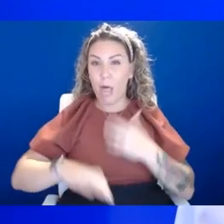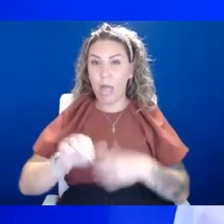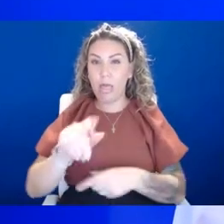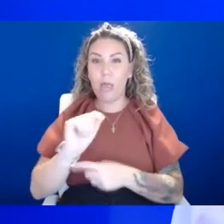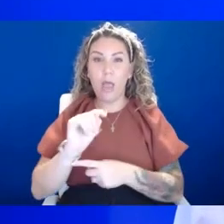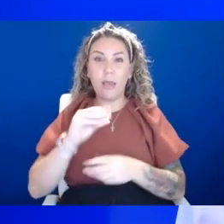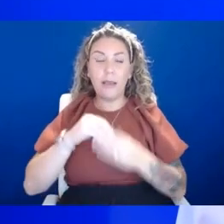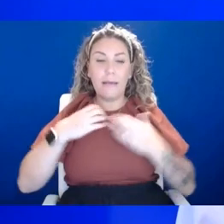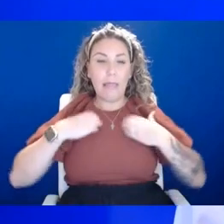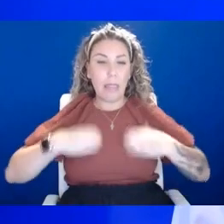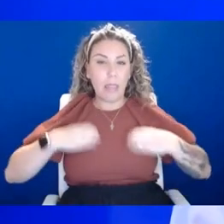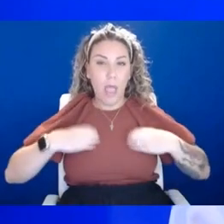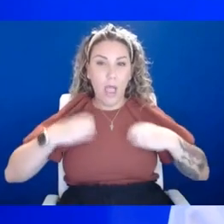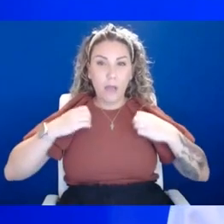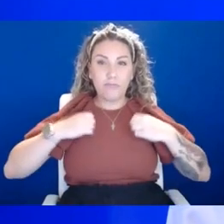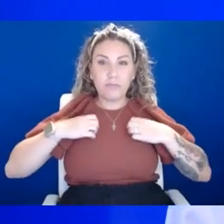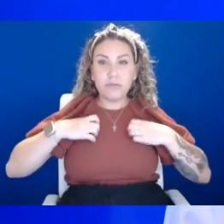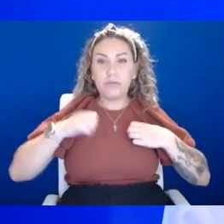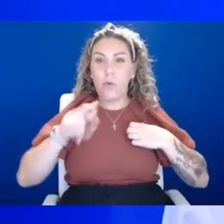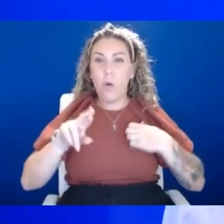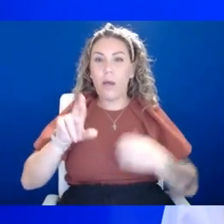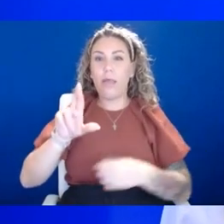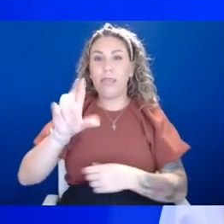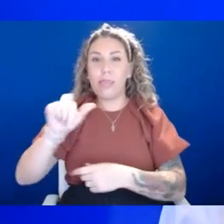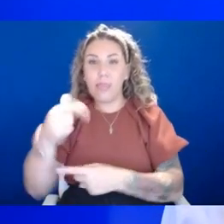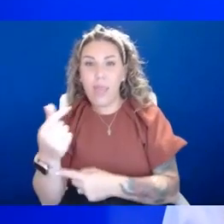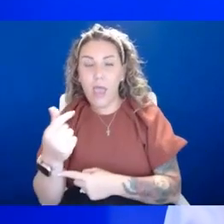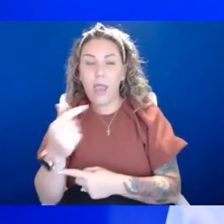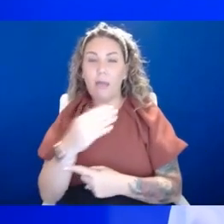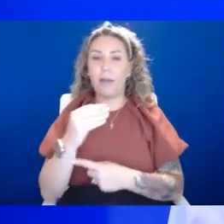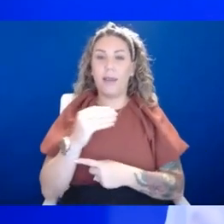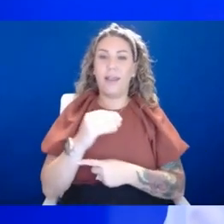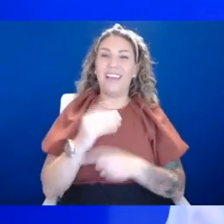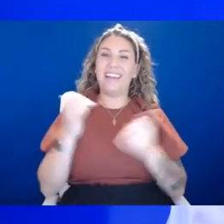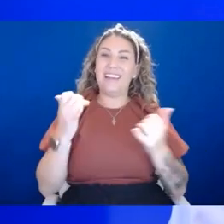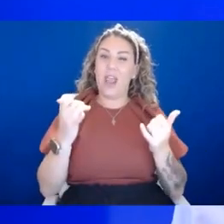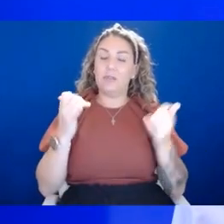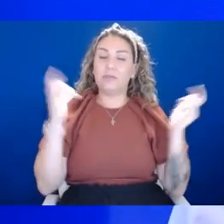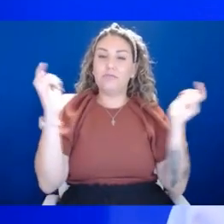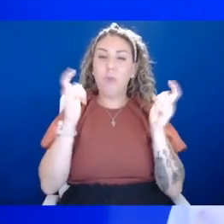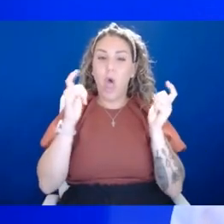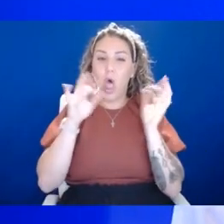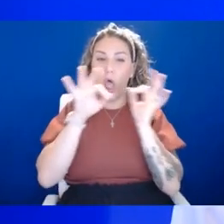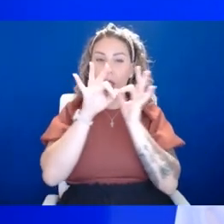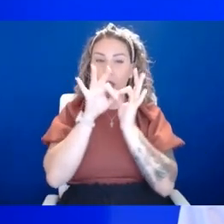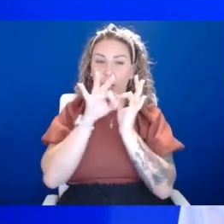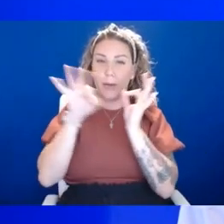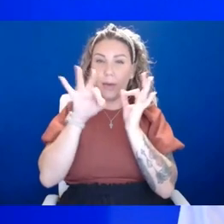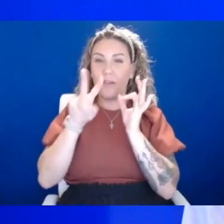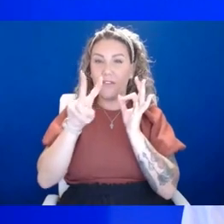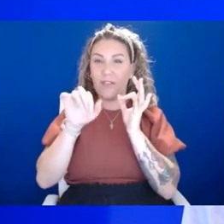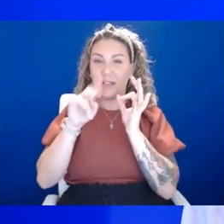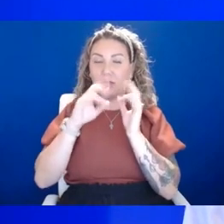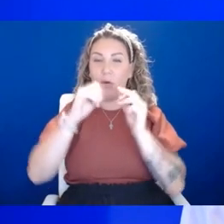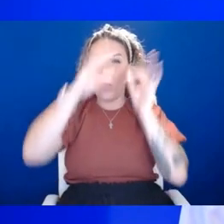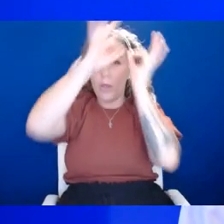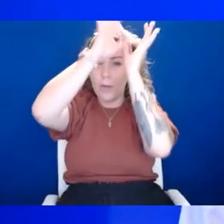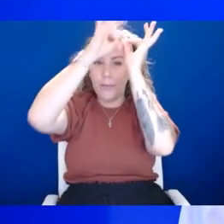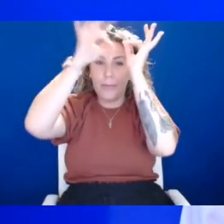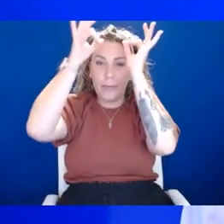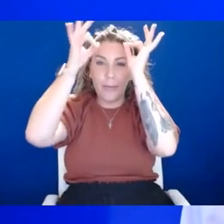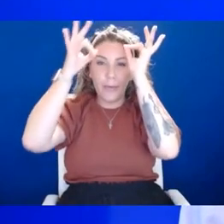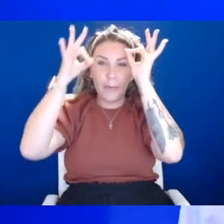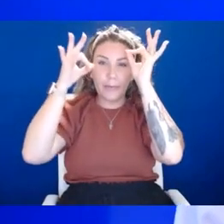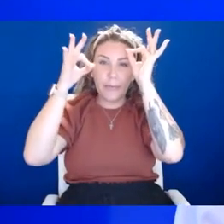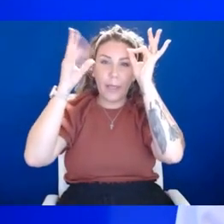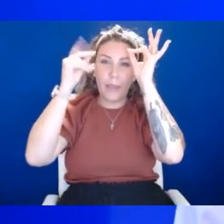uh, vessels, but also now up in those smaller vessels up in the brain. So this is one more, uh, thing that we can look to try and then